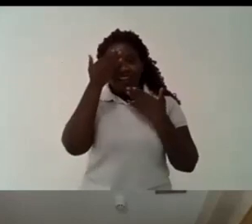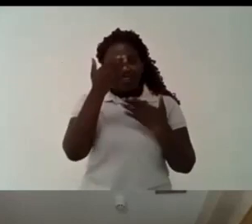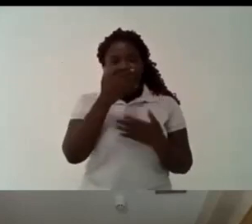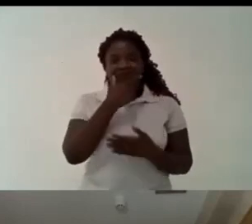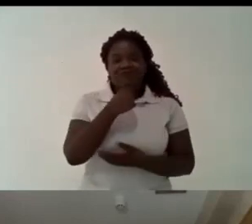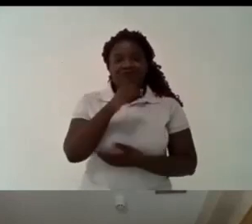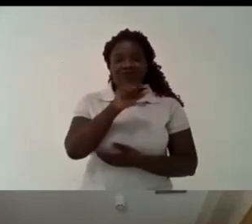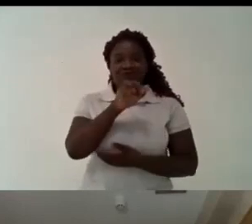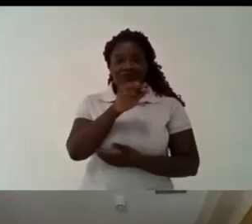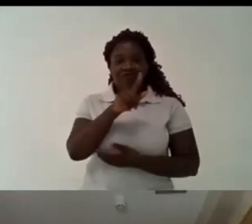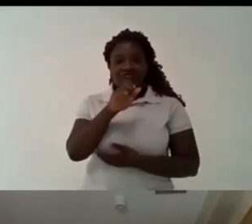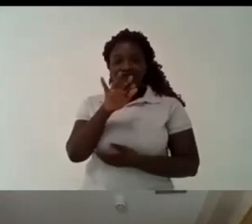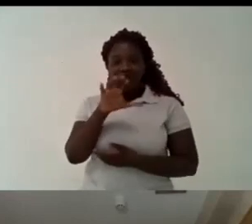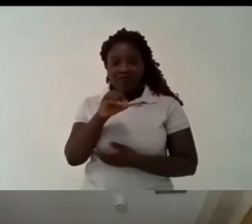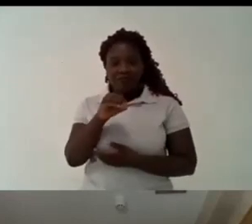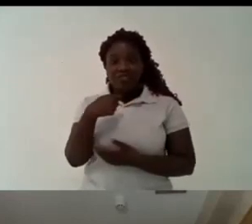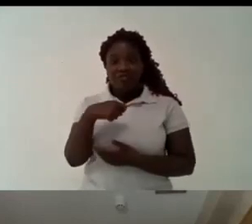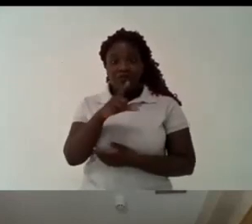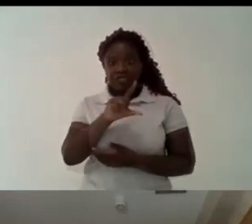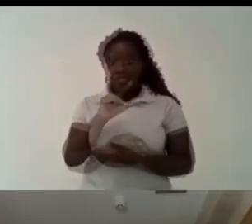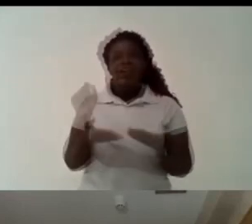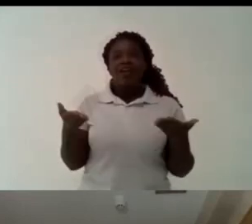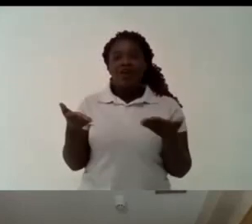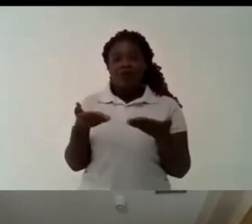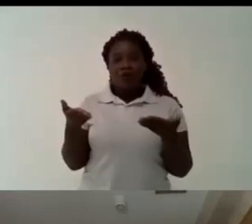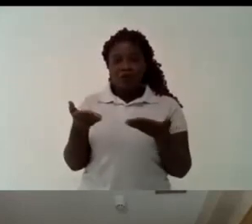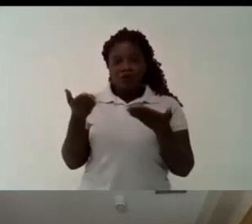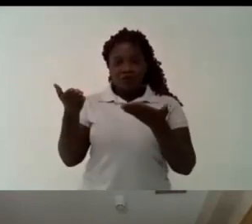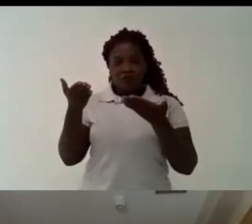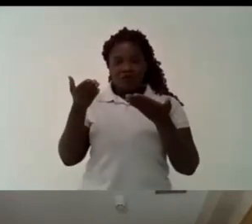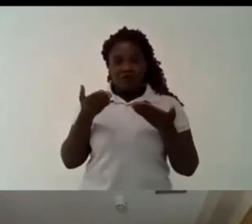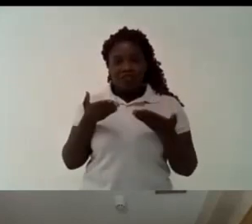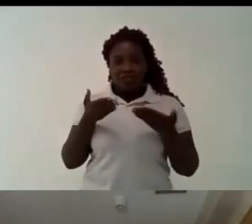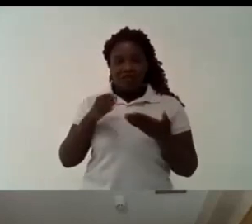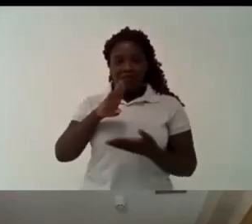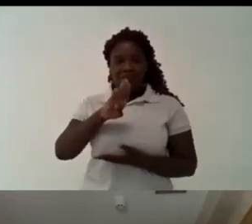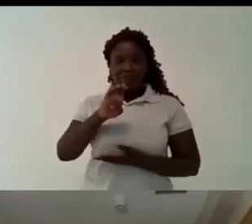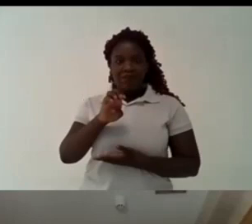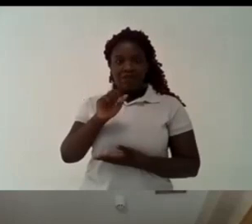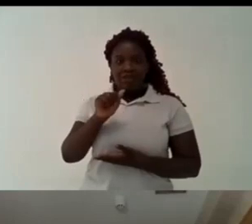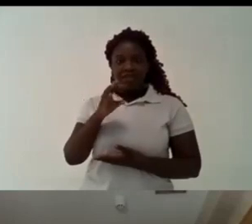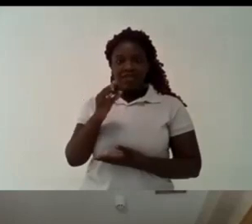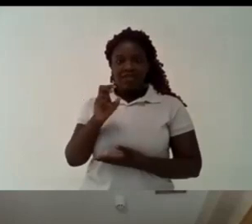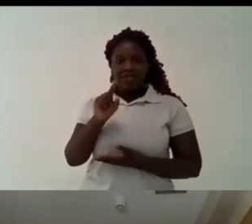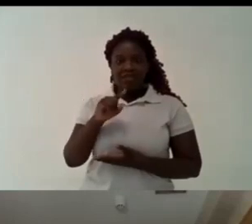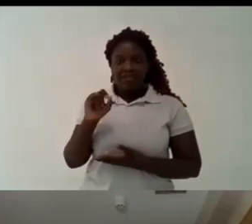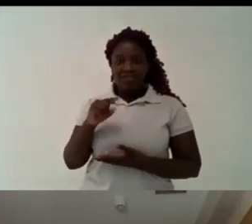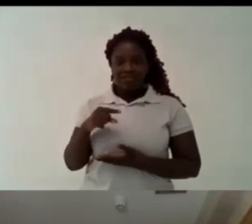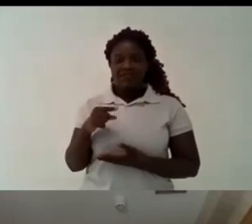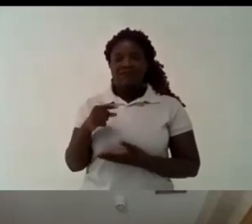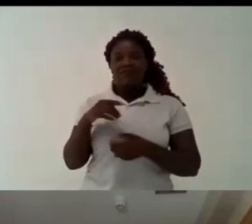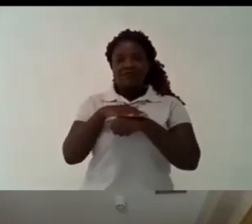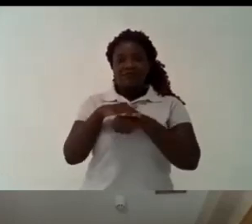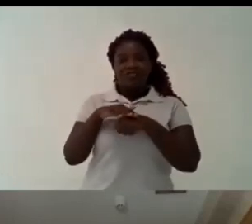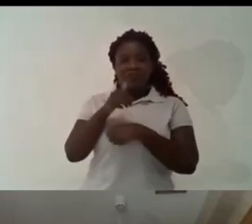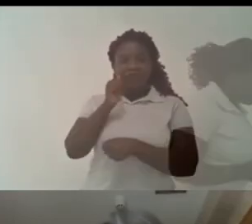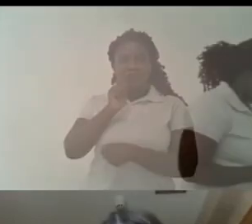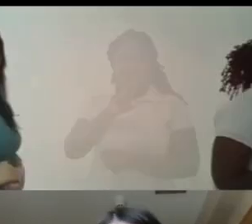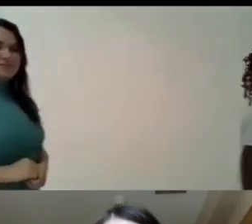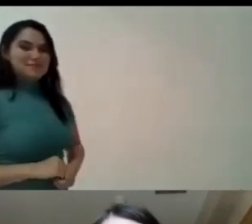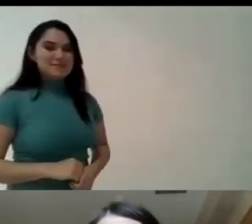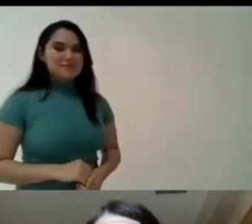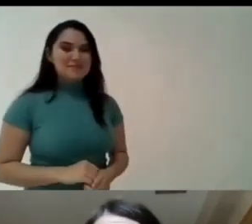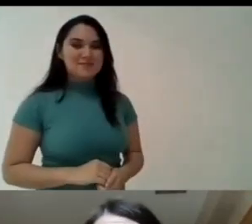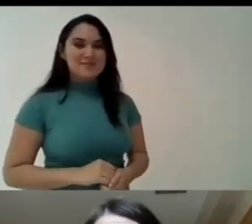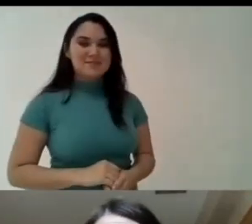left uh because of another professional commitment and now i will uh invite beatriz who will talk